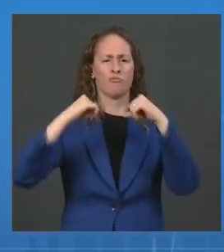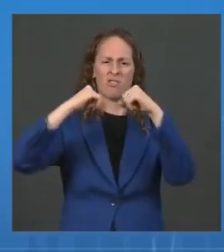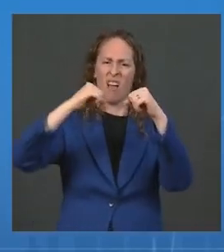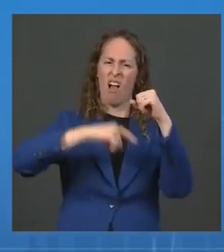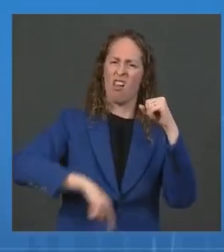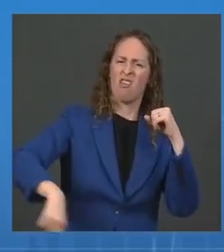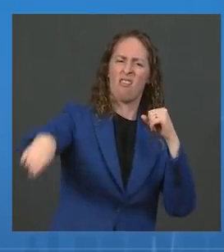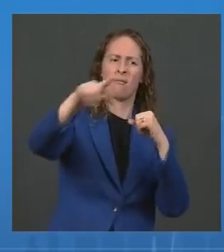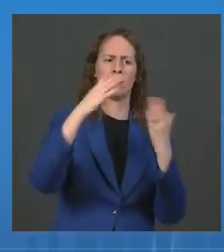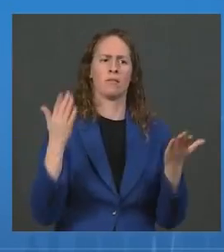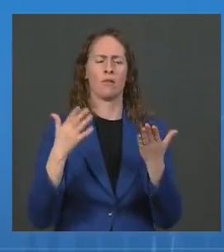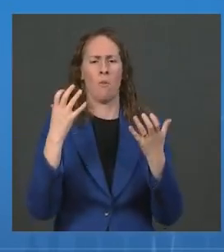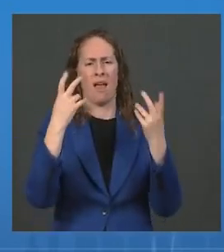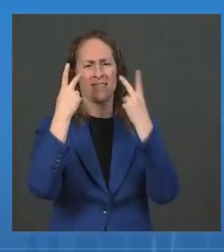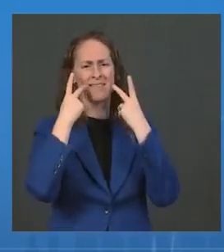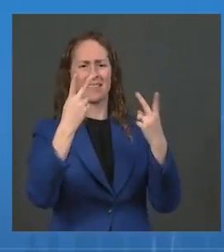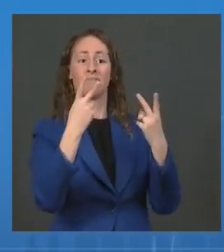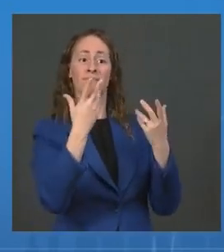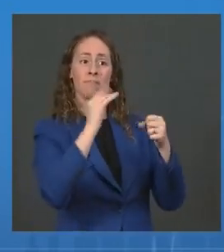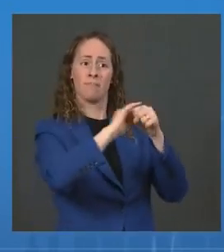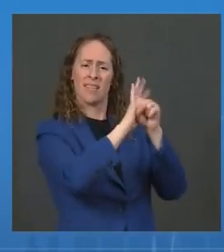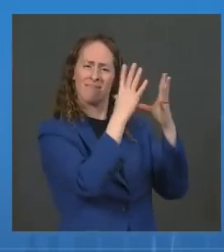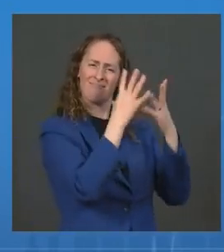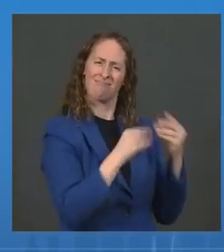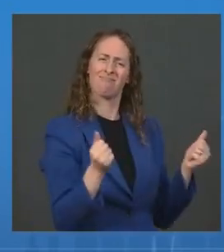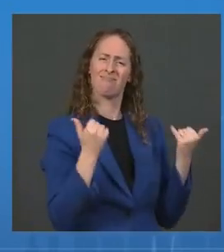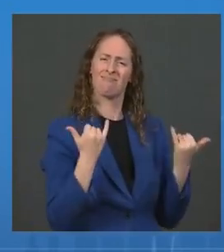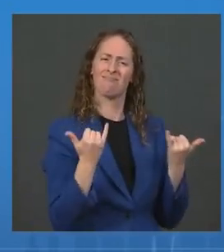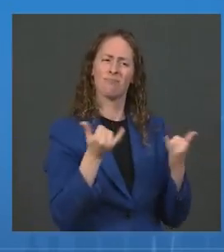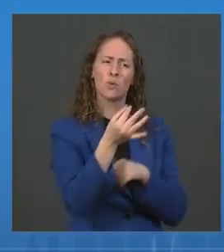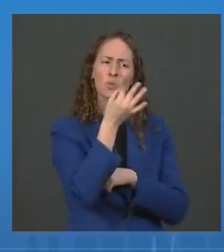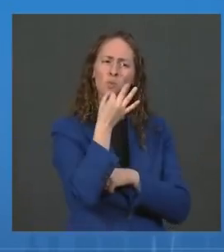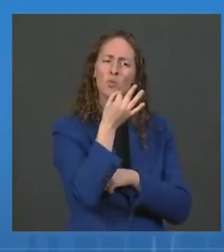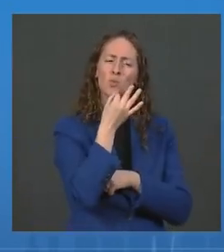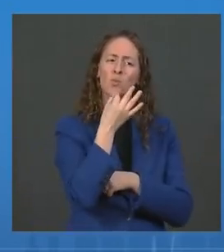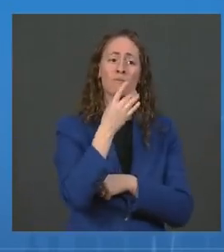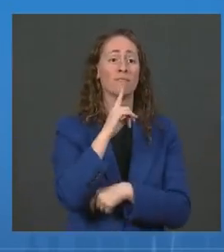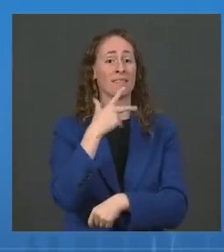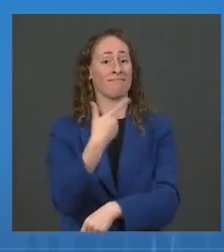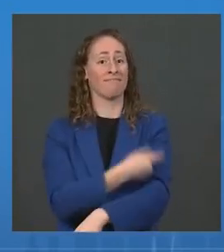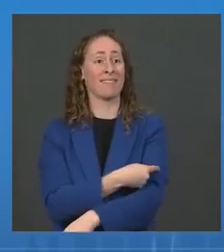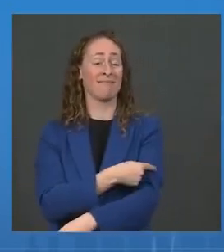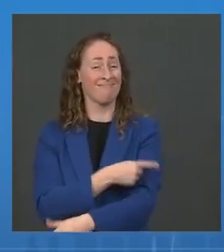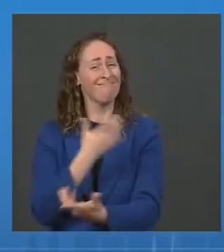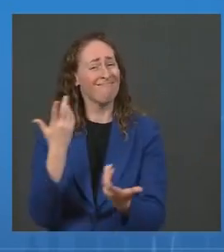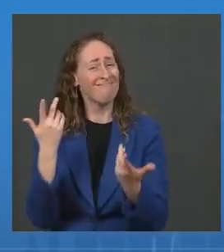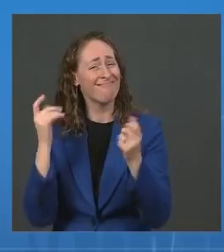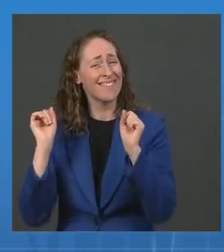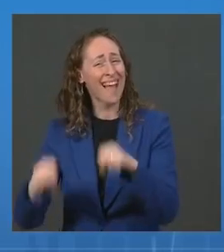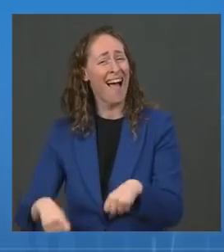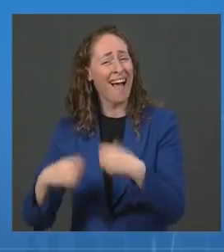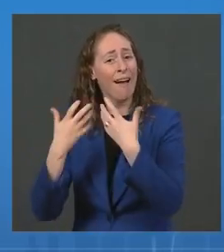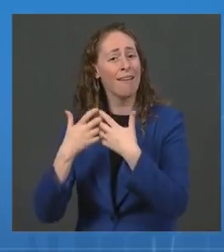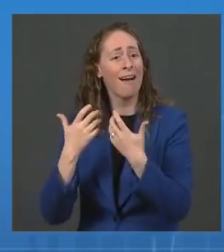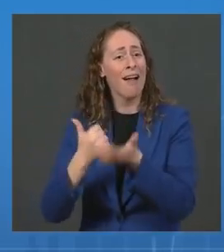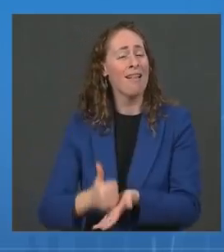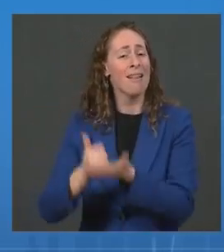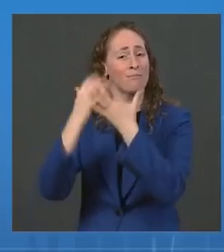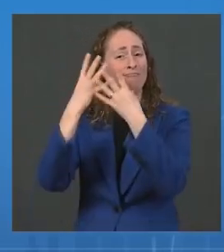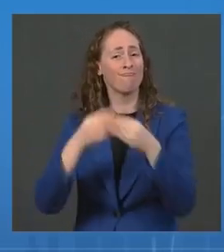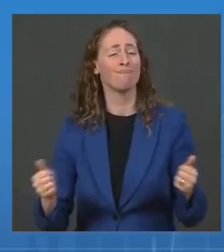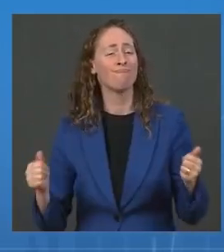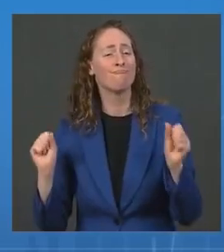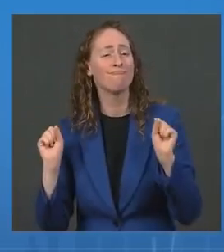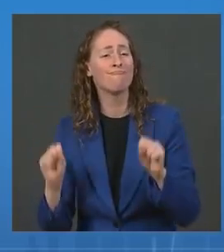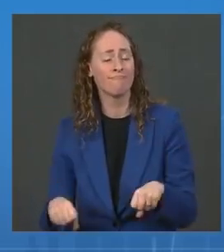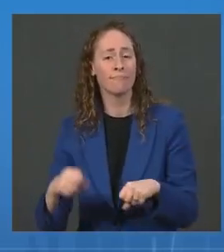We know that vaccination requirements work. We see significant increases in vaccination rates at companies, healthcare